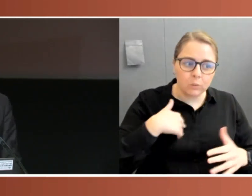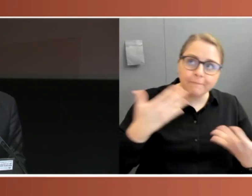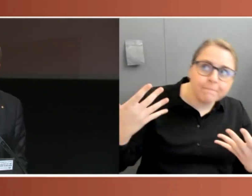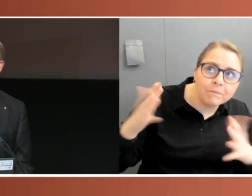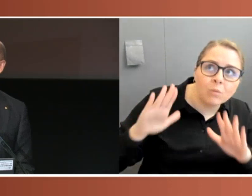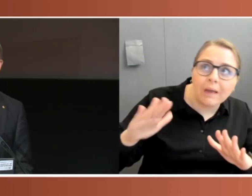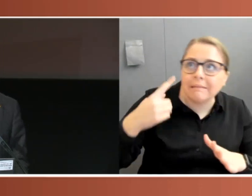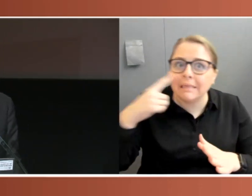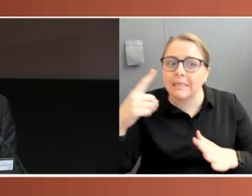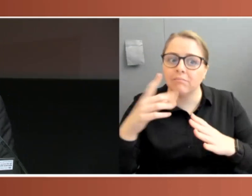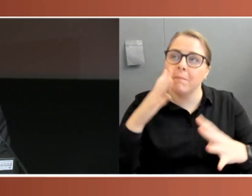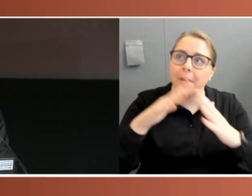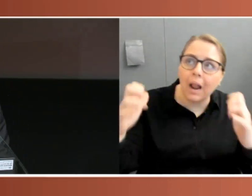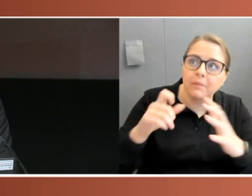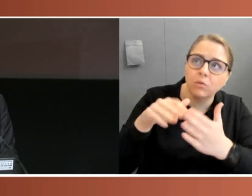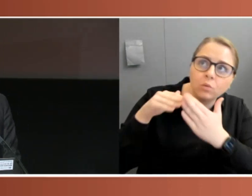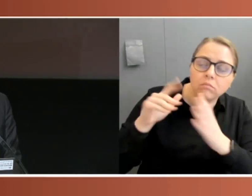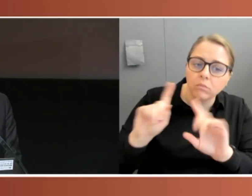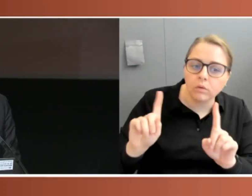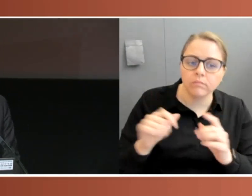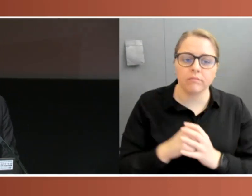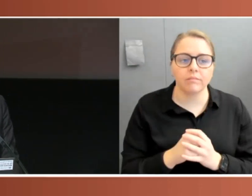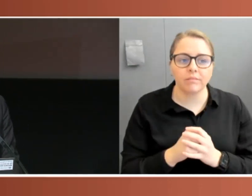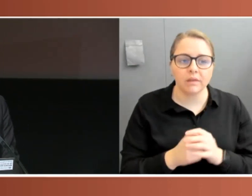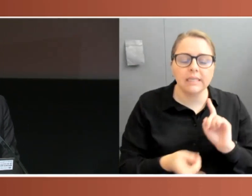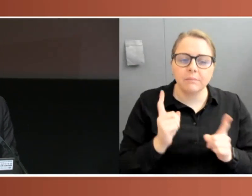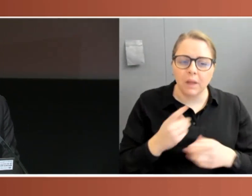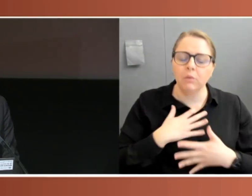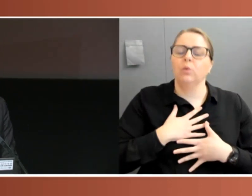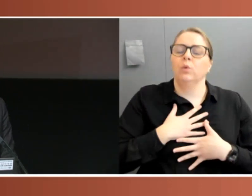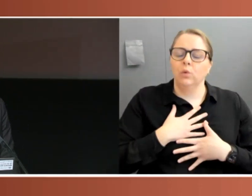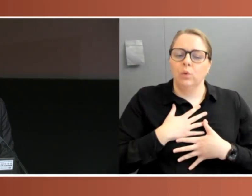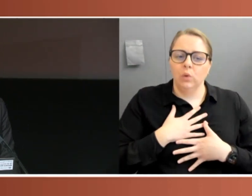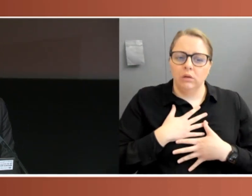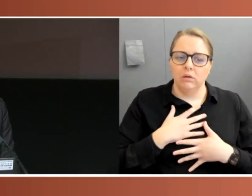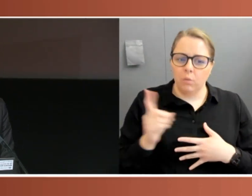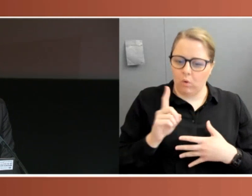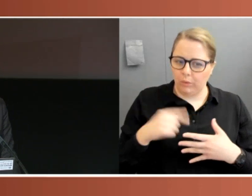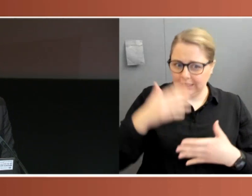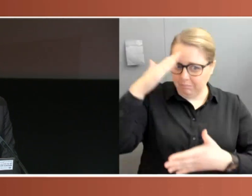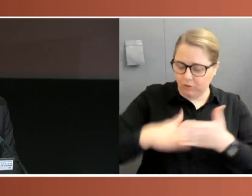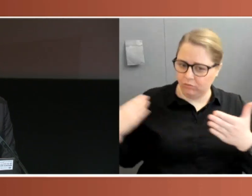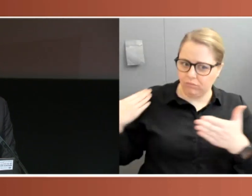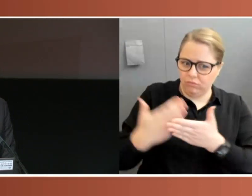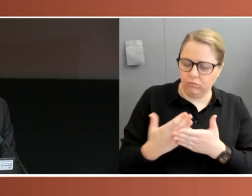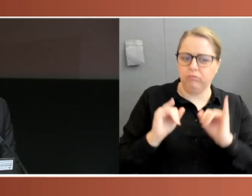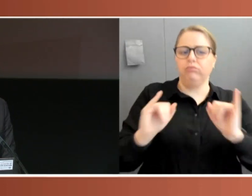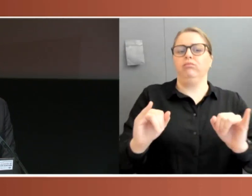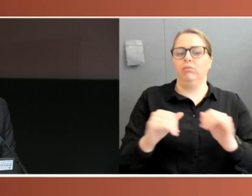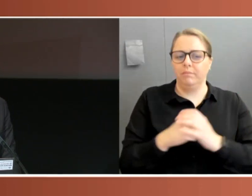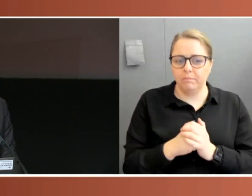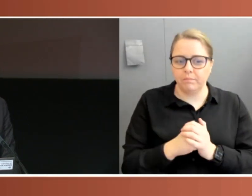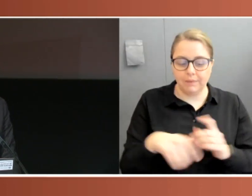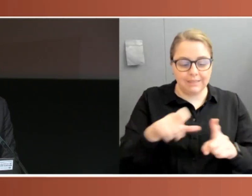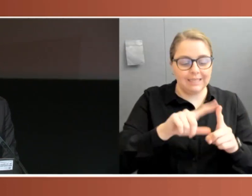and it's a bit disturbing in some ways to revisit some of this material, given what we've so recently lived through. But, of course, in December 19, COVID